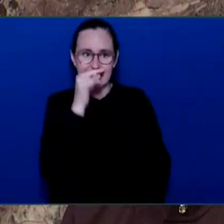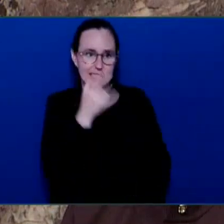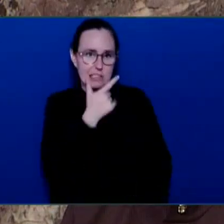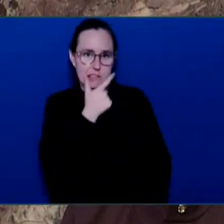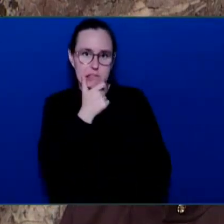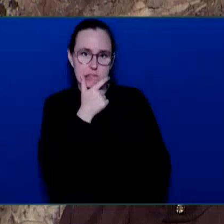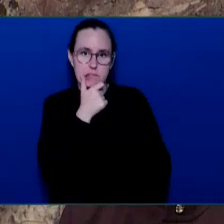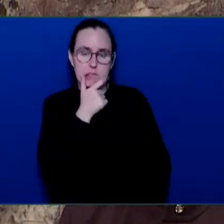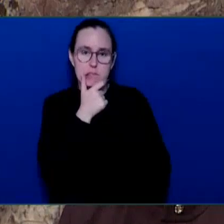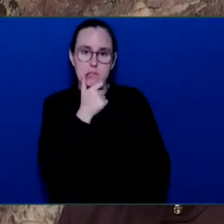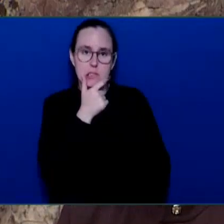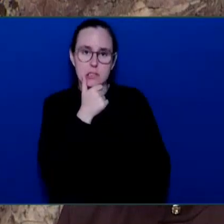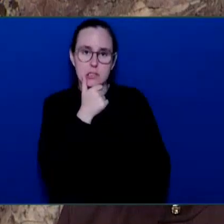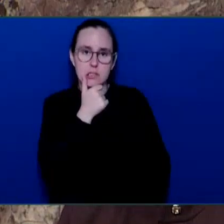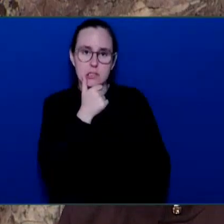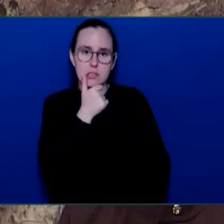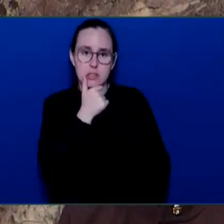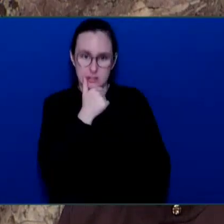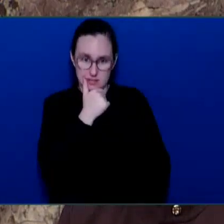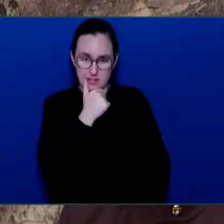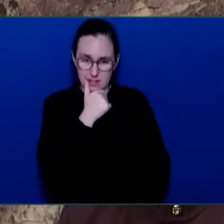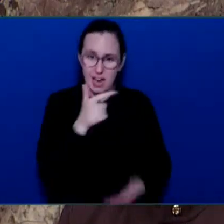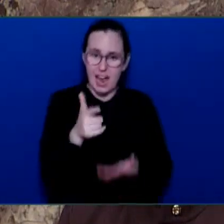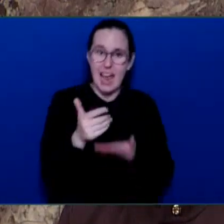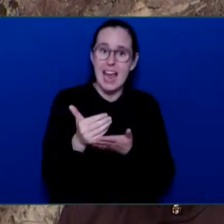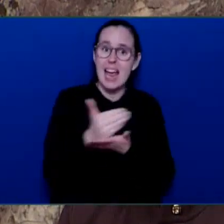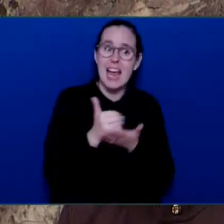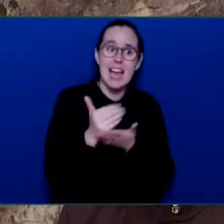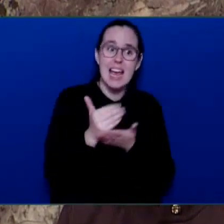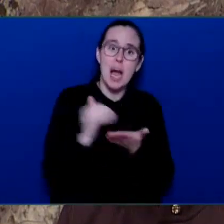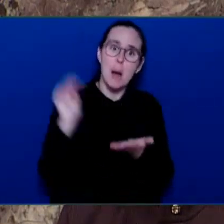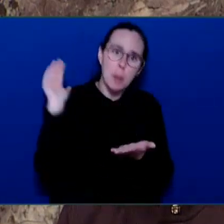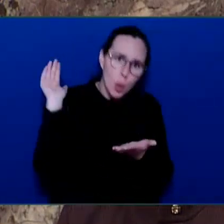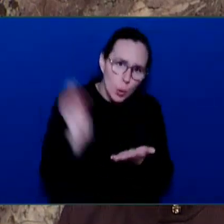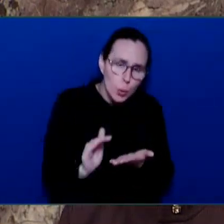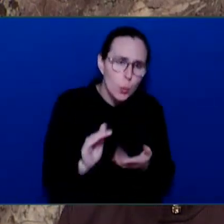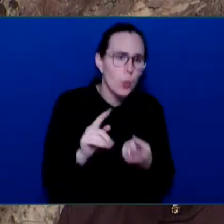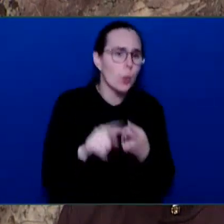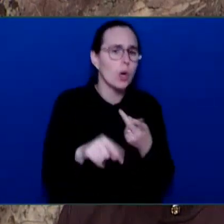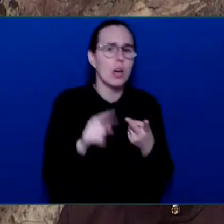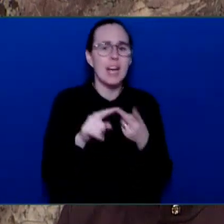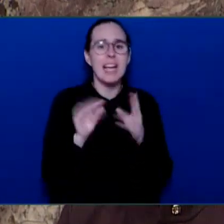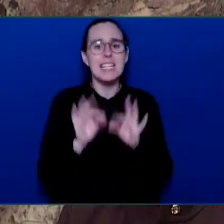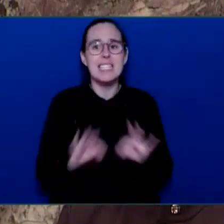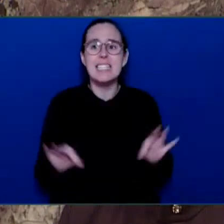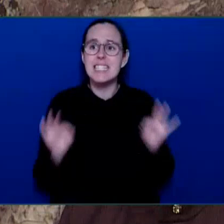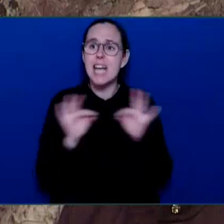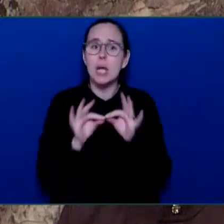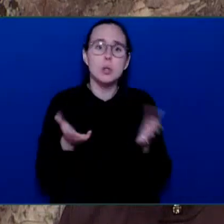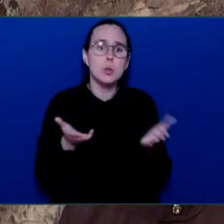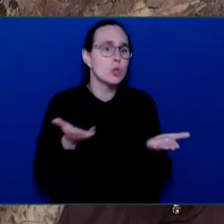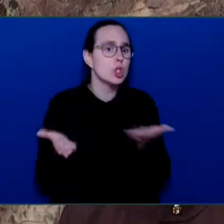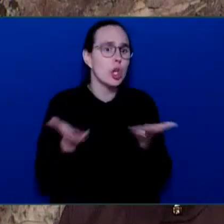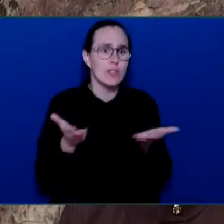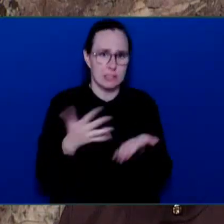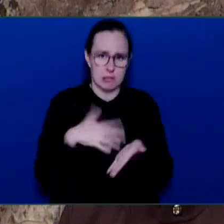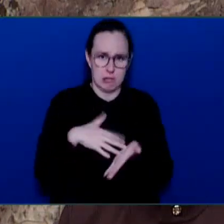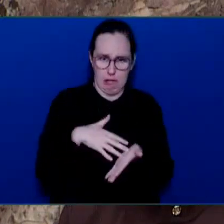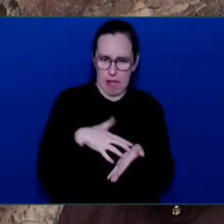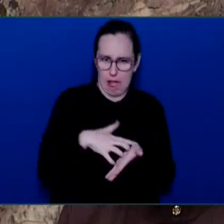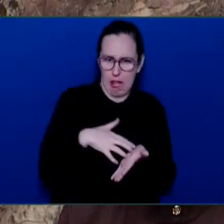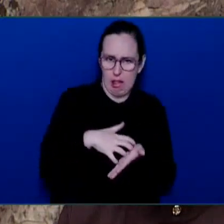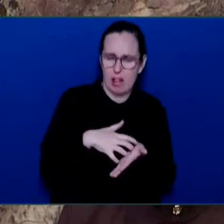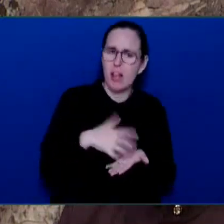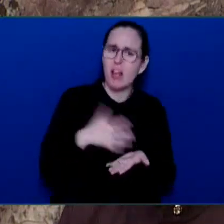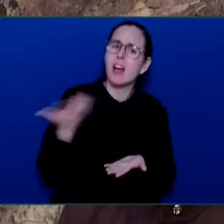risk, will the Premier do the right thing, stop blowing millions of dollars on misleading ads that are going to cost